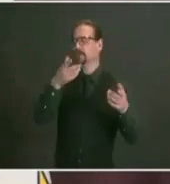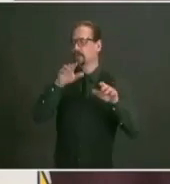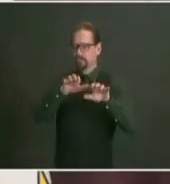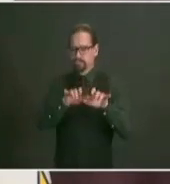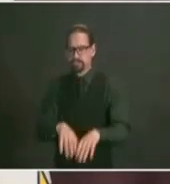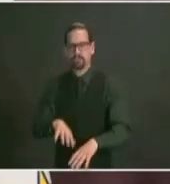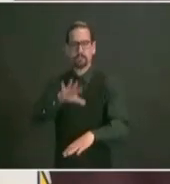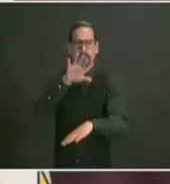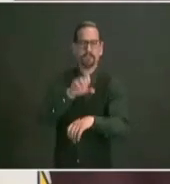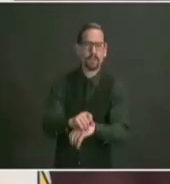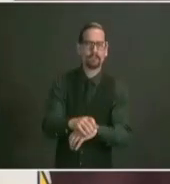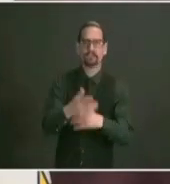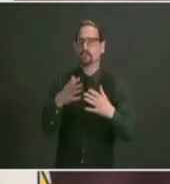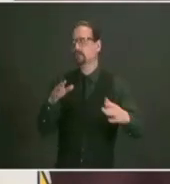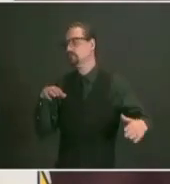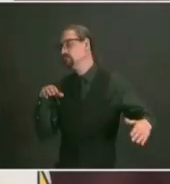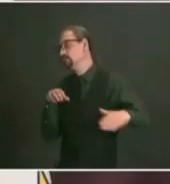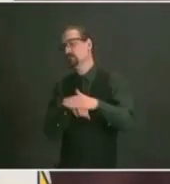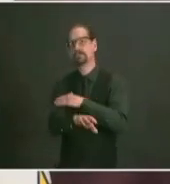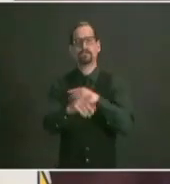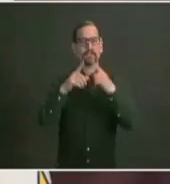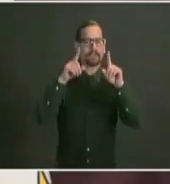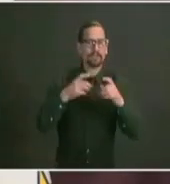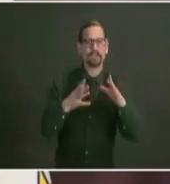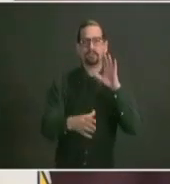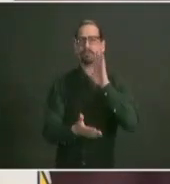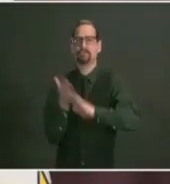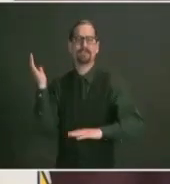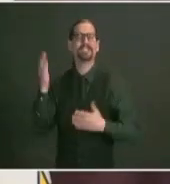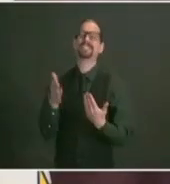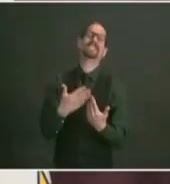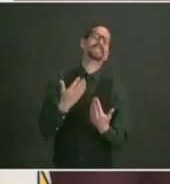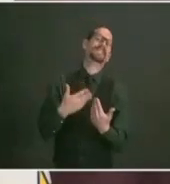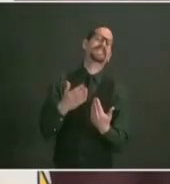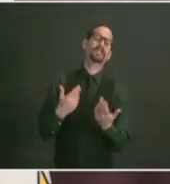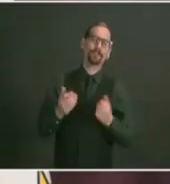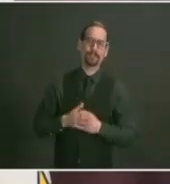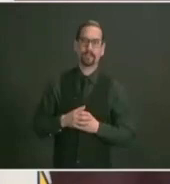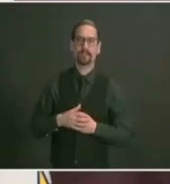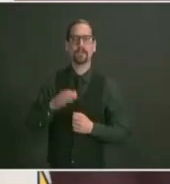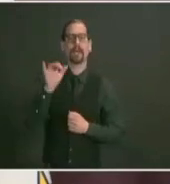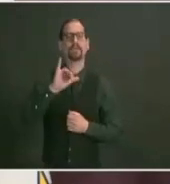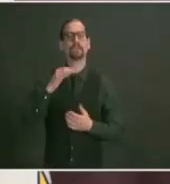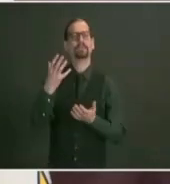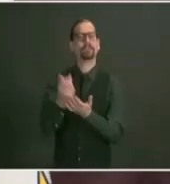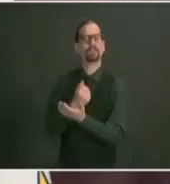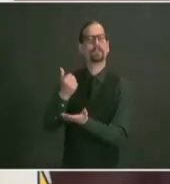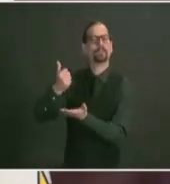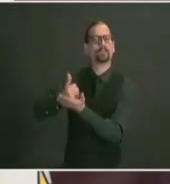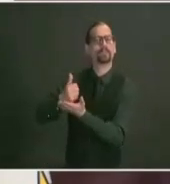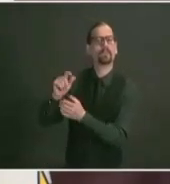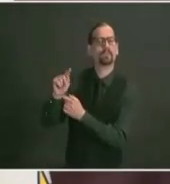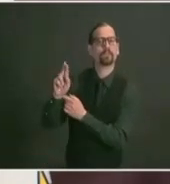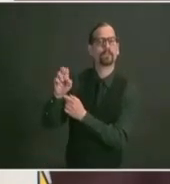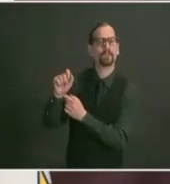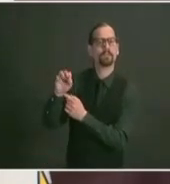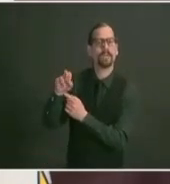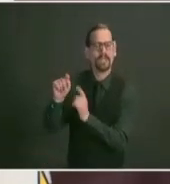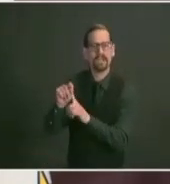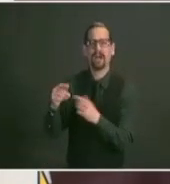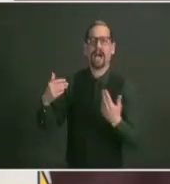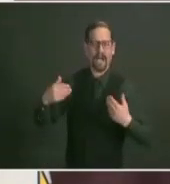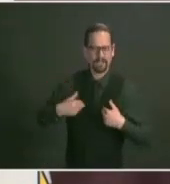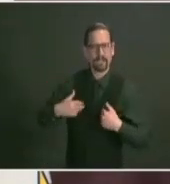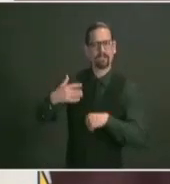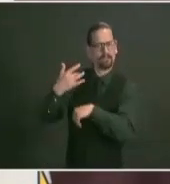i want to remind you again that we have treatment in rhode island it is critical it is